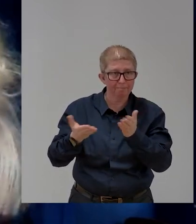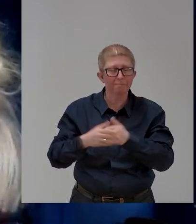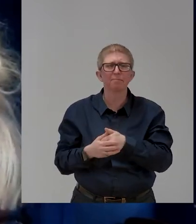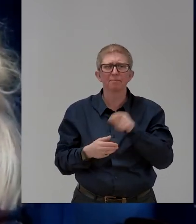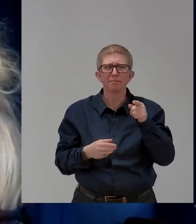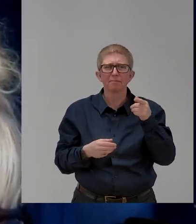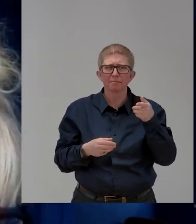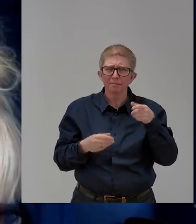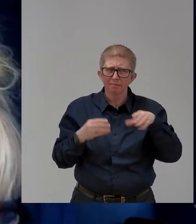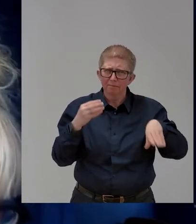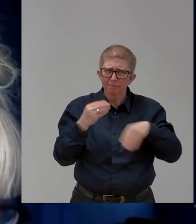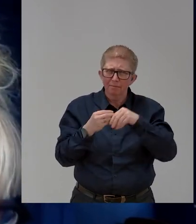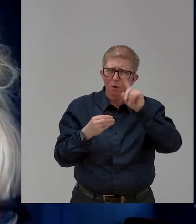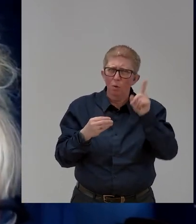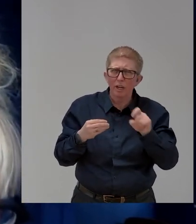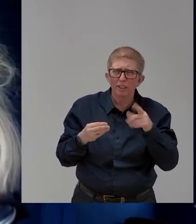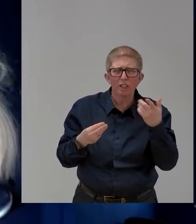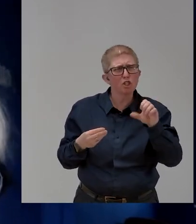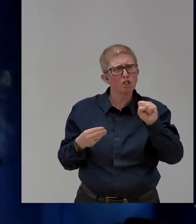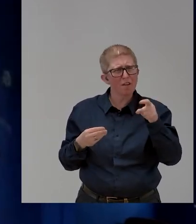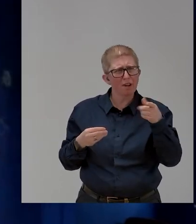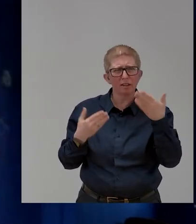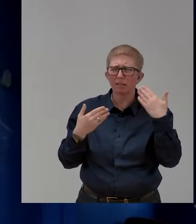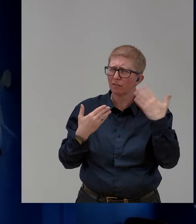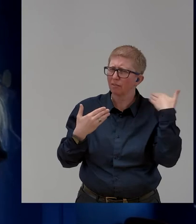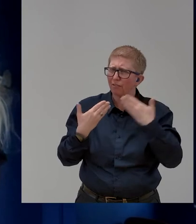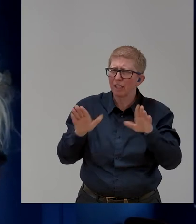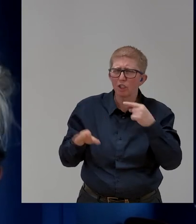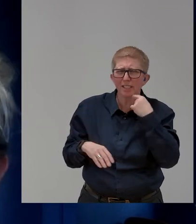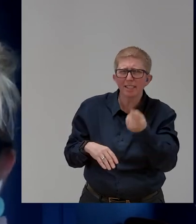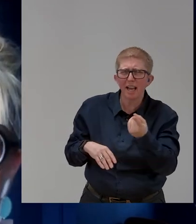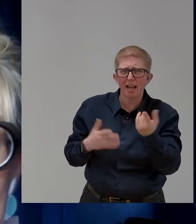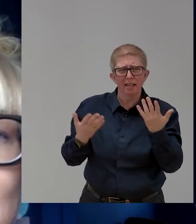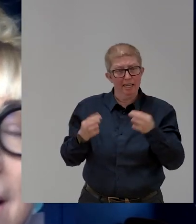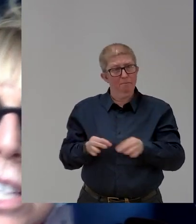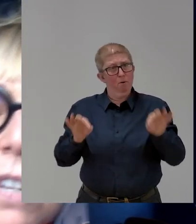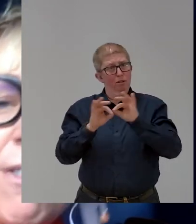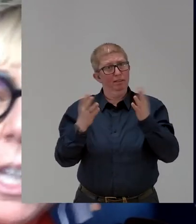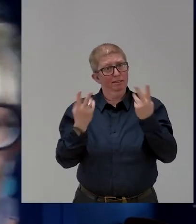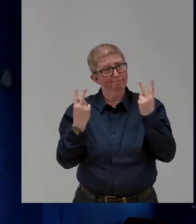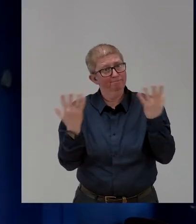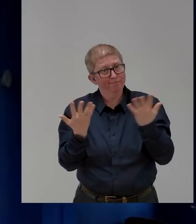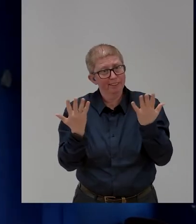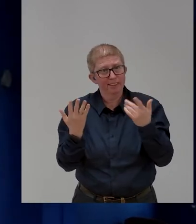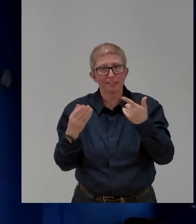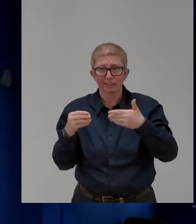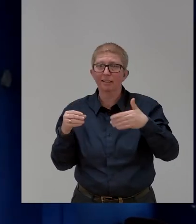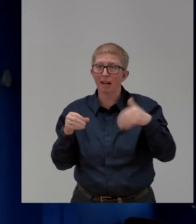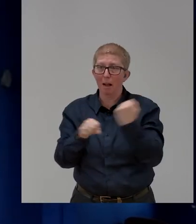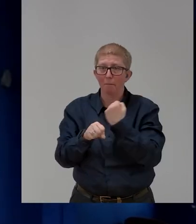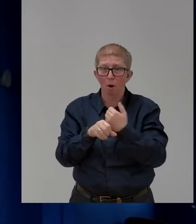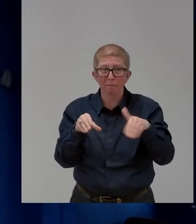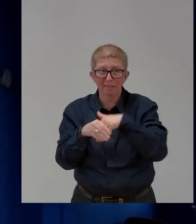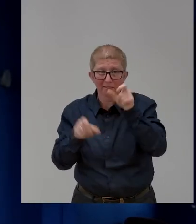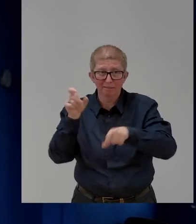said really kind of captures that the employment of people with disabilities in the developing world is the game